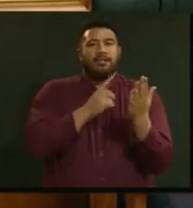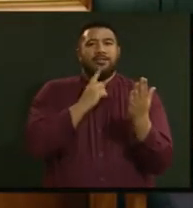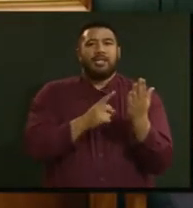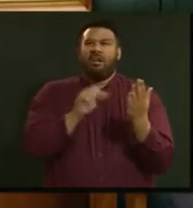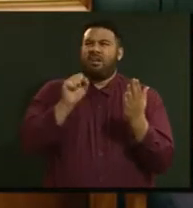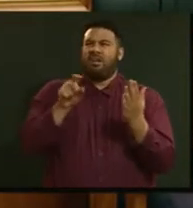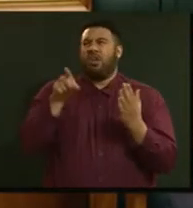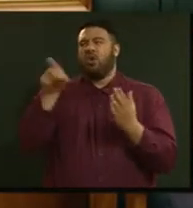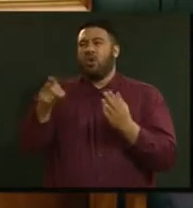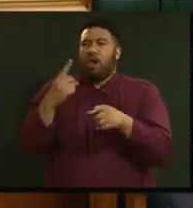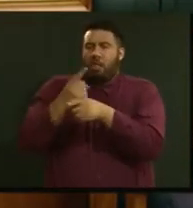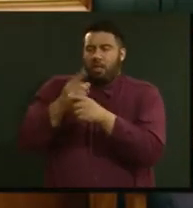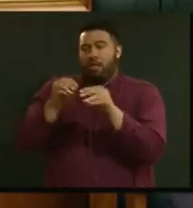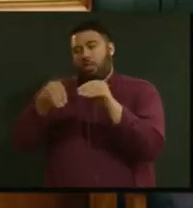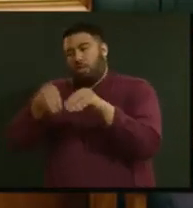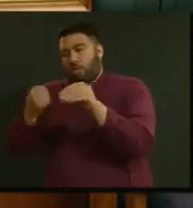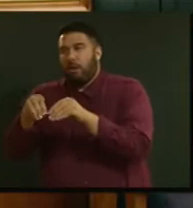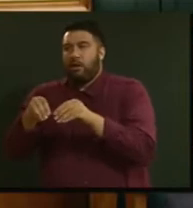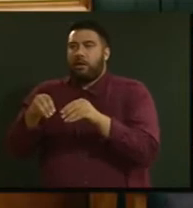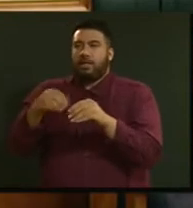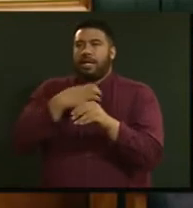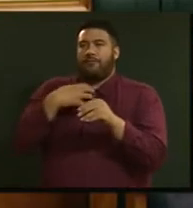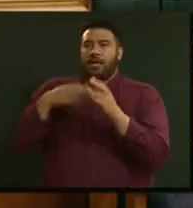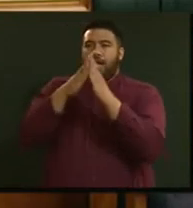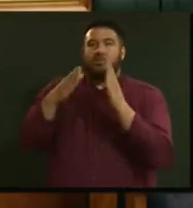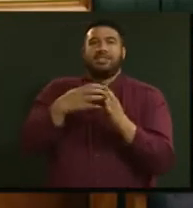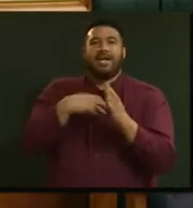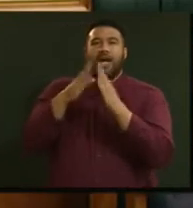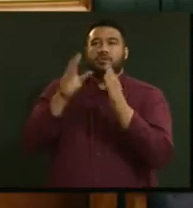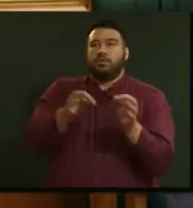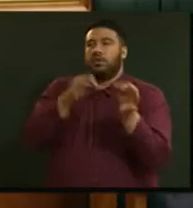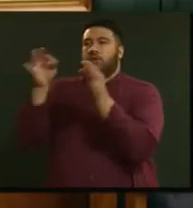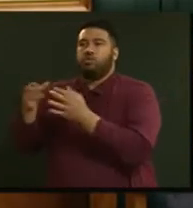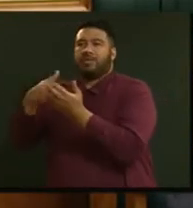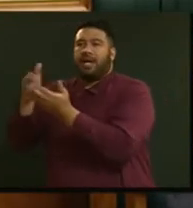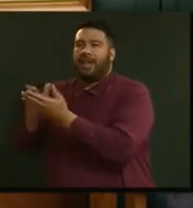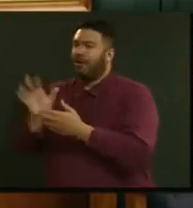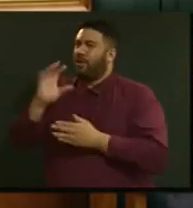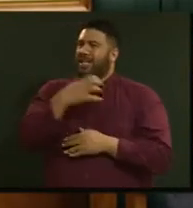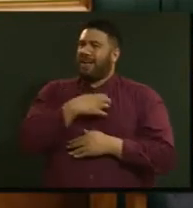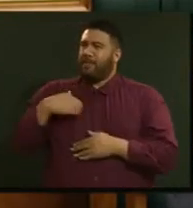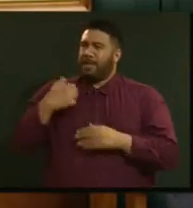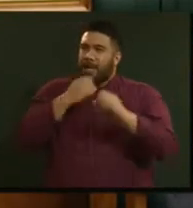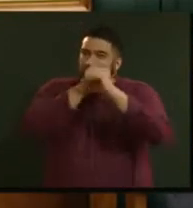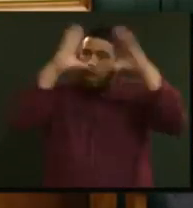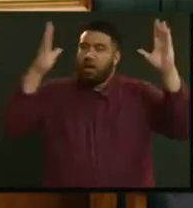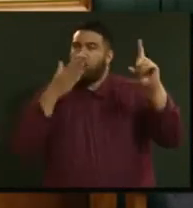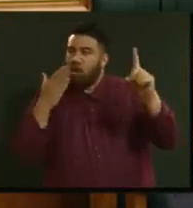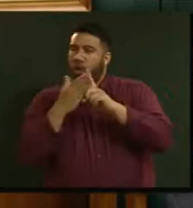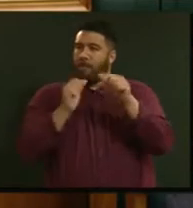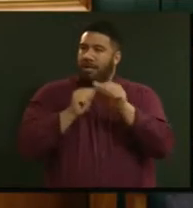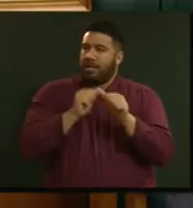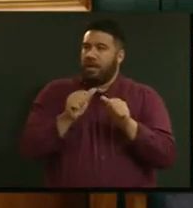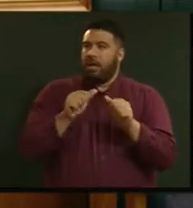messing around with the transfer of state houses, the government needs to be a whole lot more ambitious about the number of